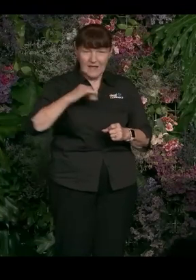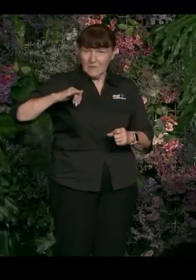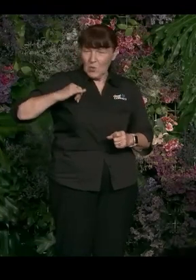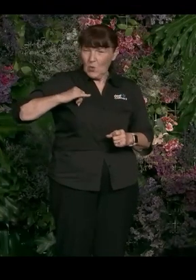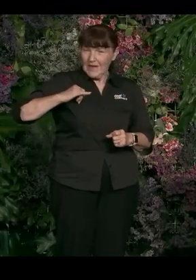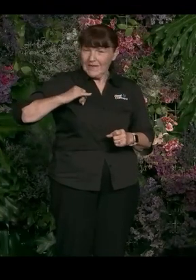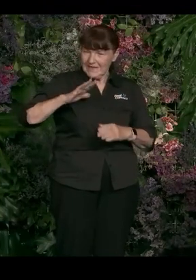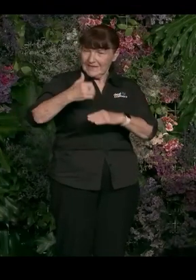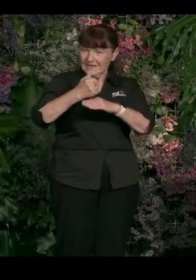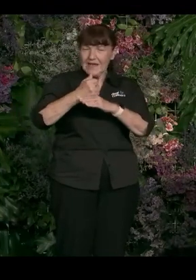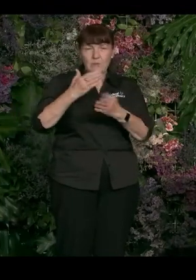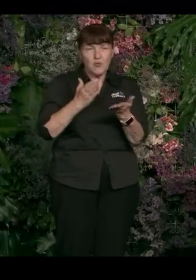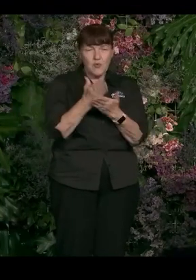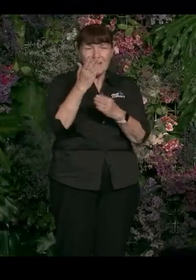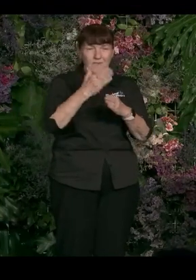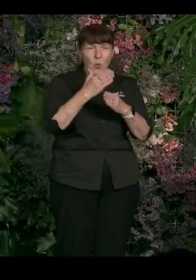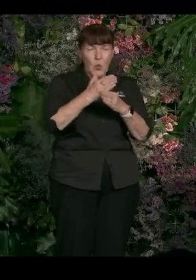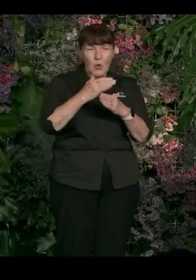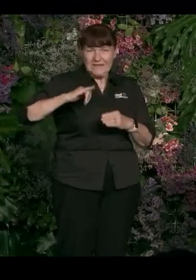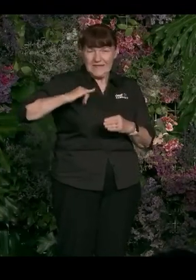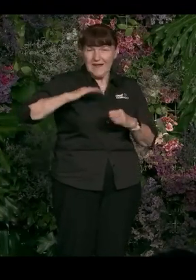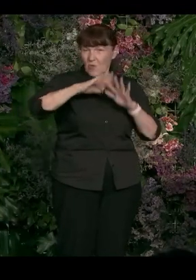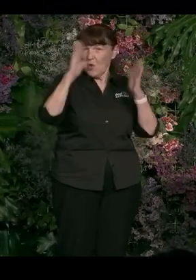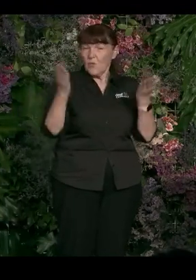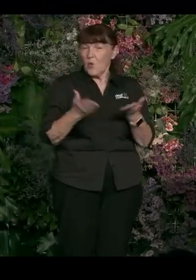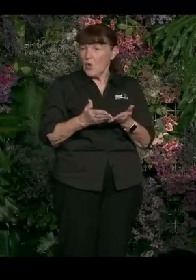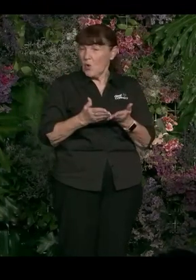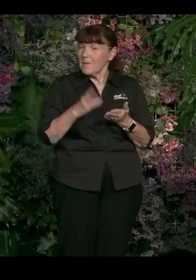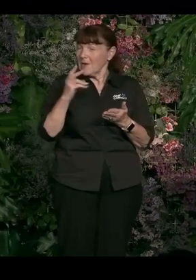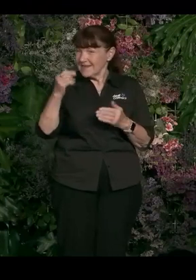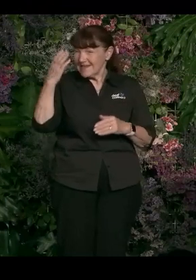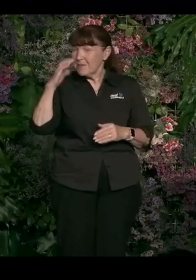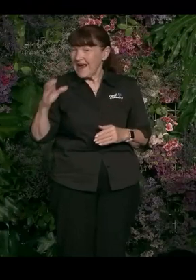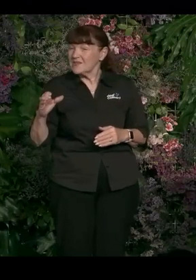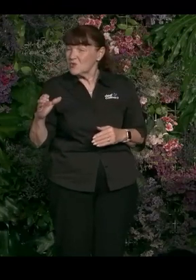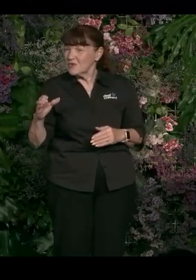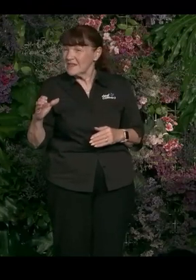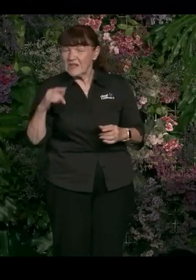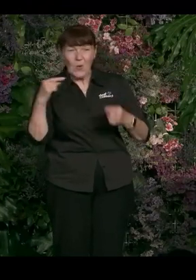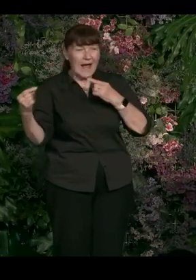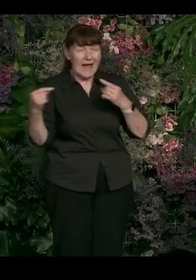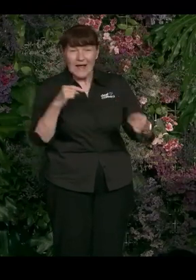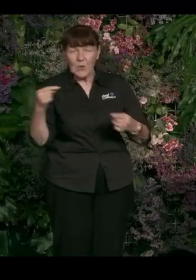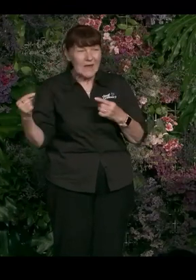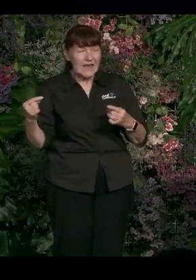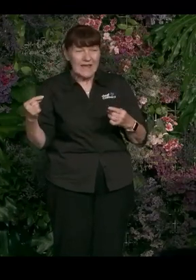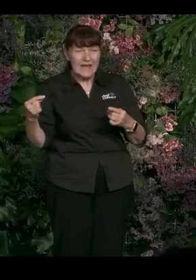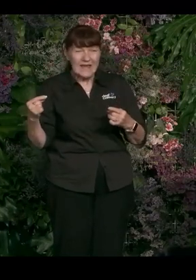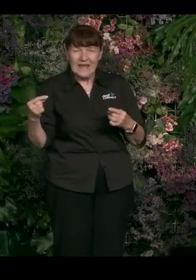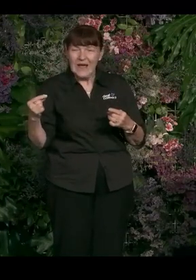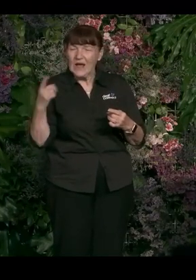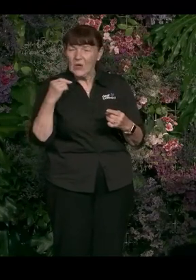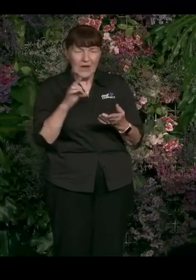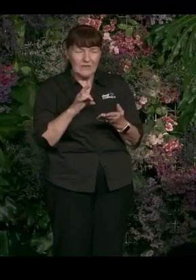rights for workers in the world. A fight because some countries, your point, some countries are arguing that we've got to